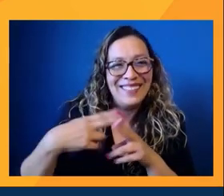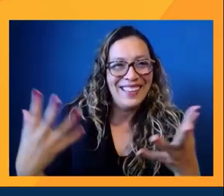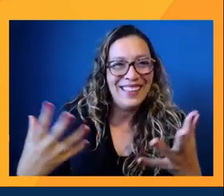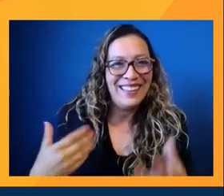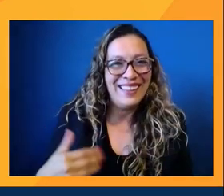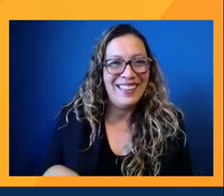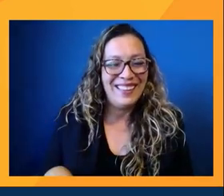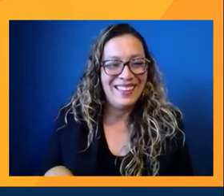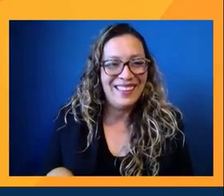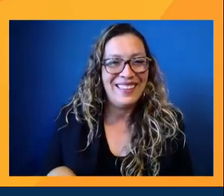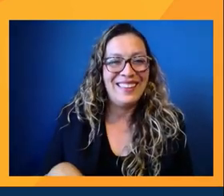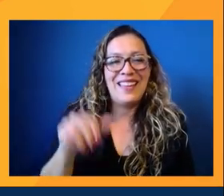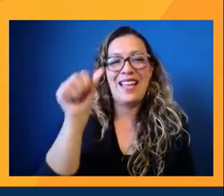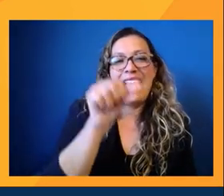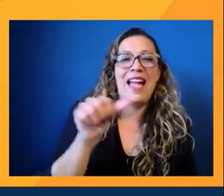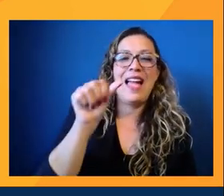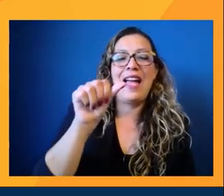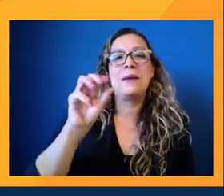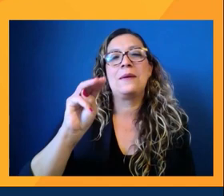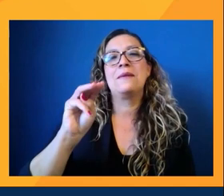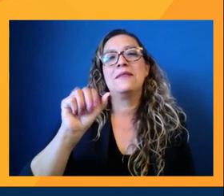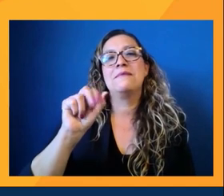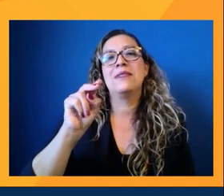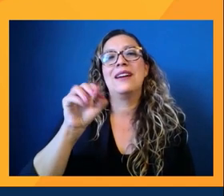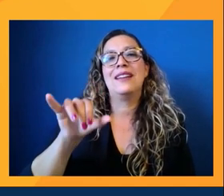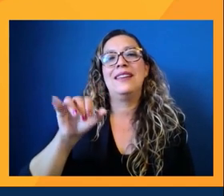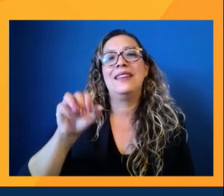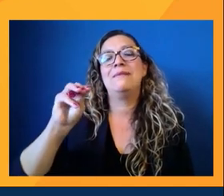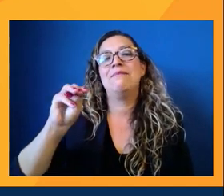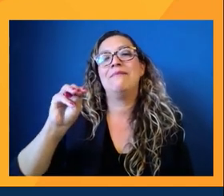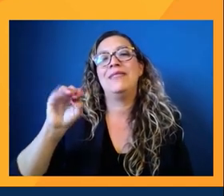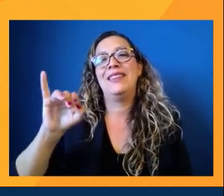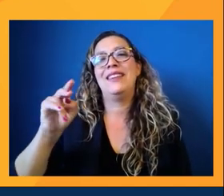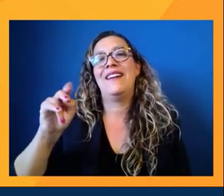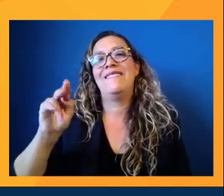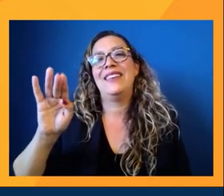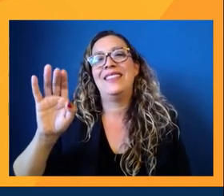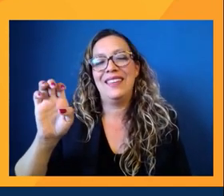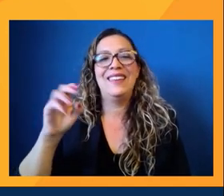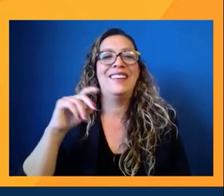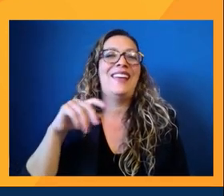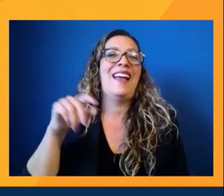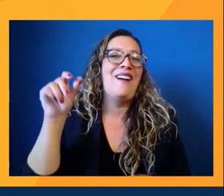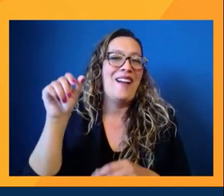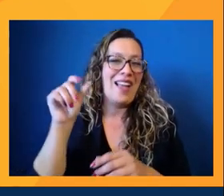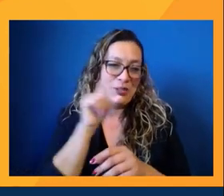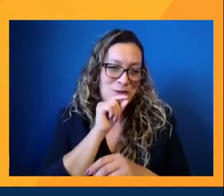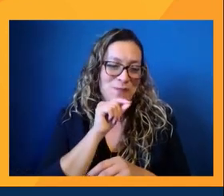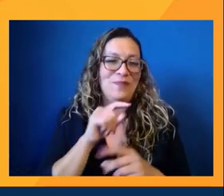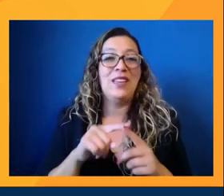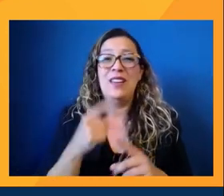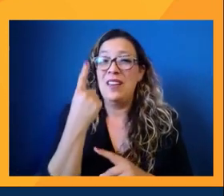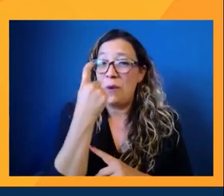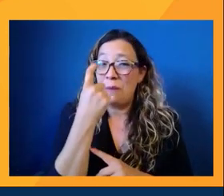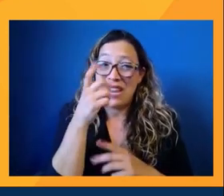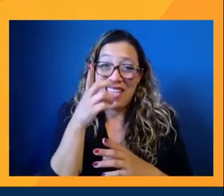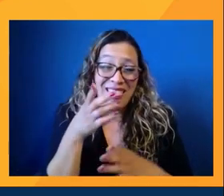at Manny Meat, bet they're on Twitter. OK. All right. Twitter. All right. Well, we have just another minute or so.